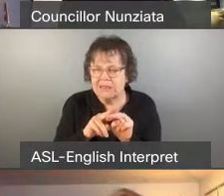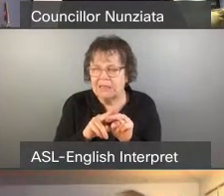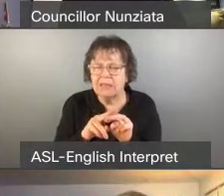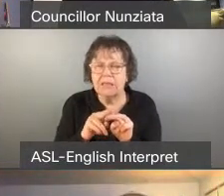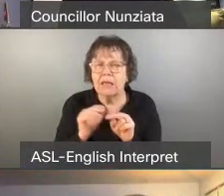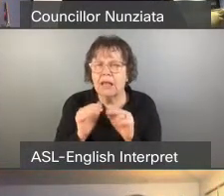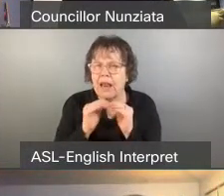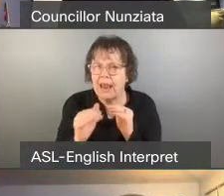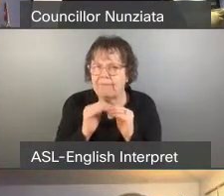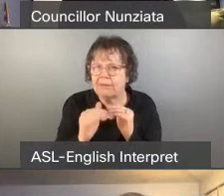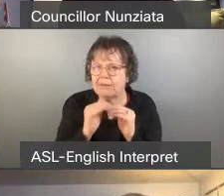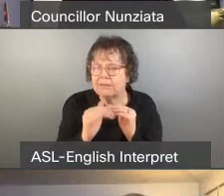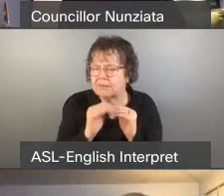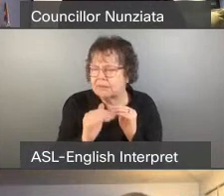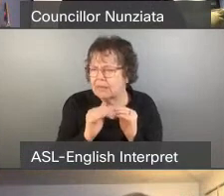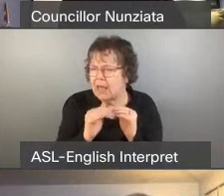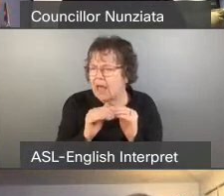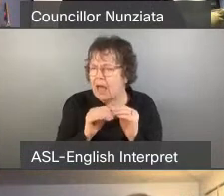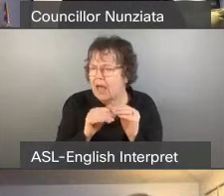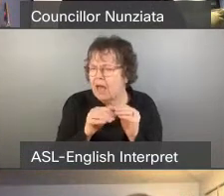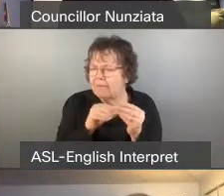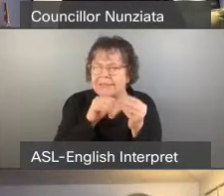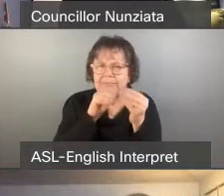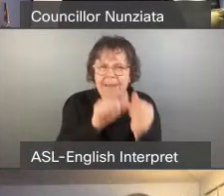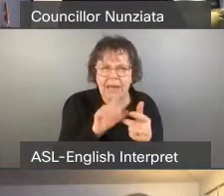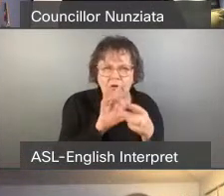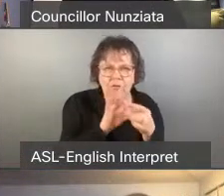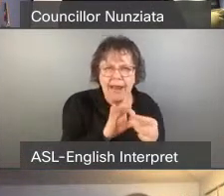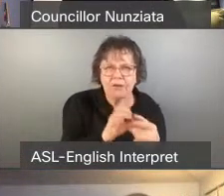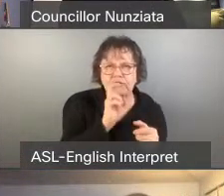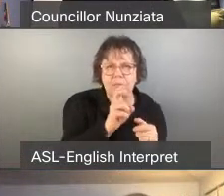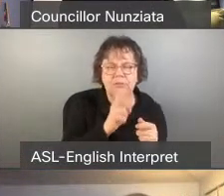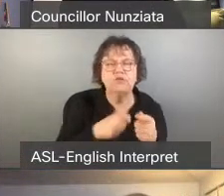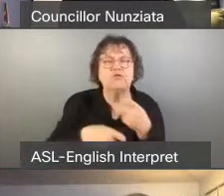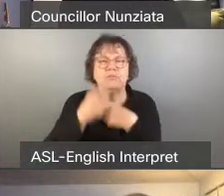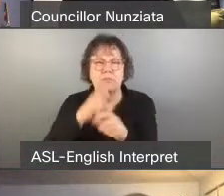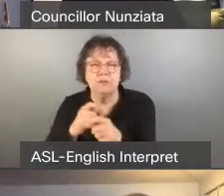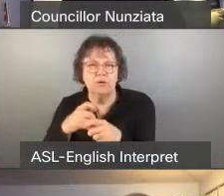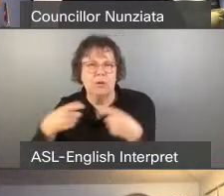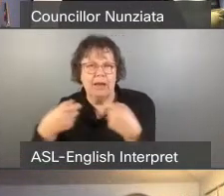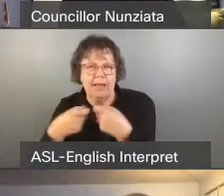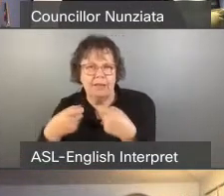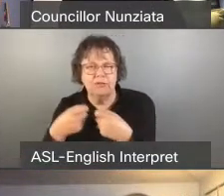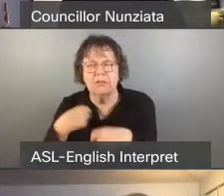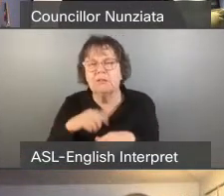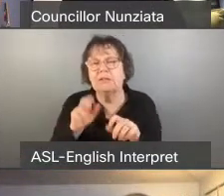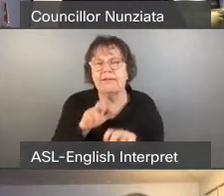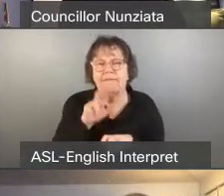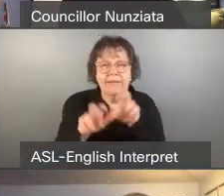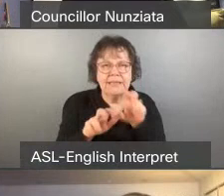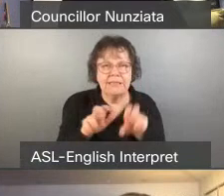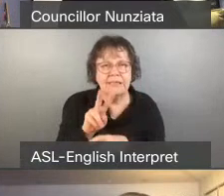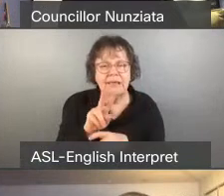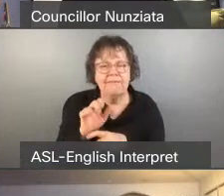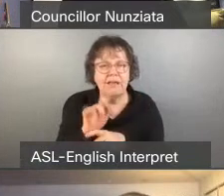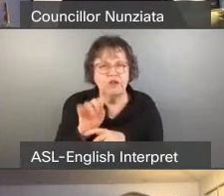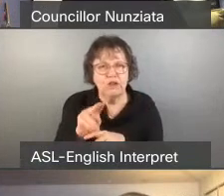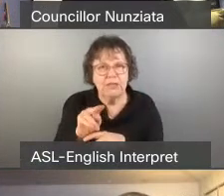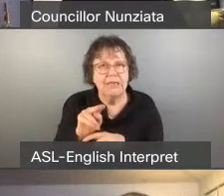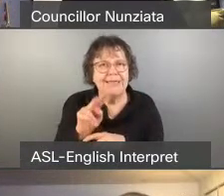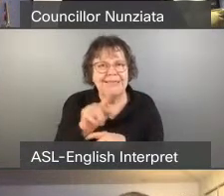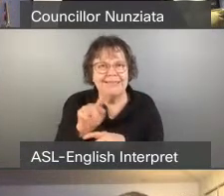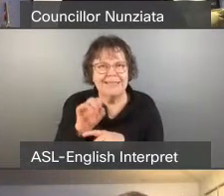electric electrification of transit and the city's fleet. Invest in vision zero and active transit and transportation